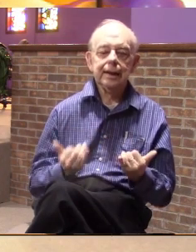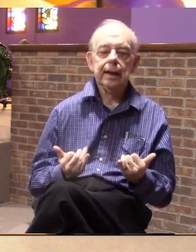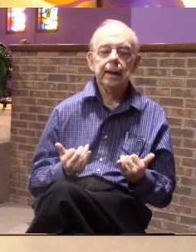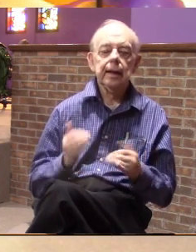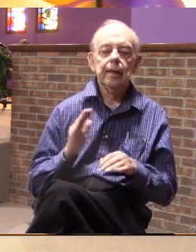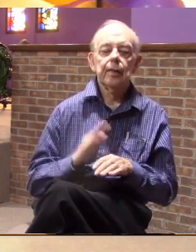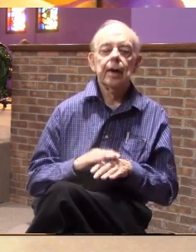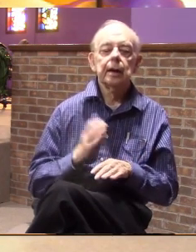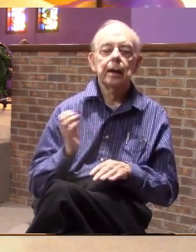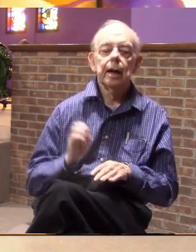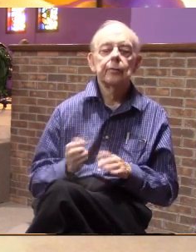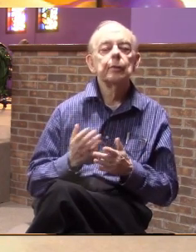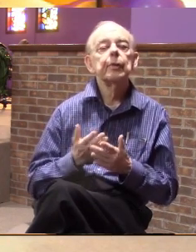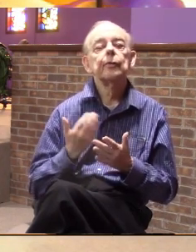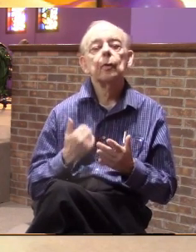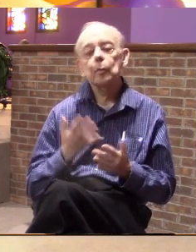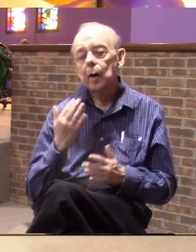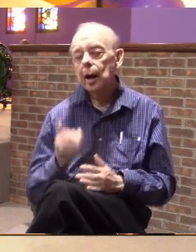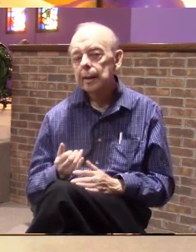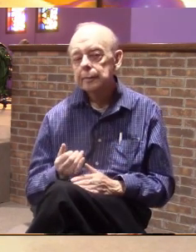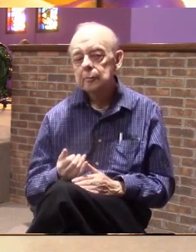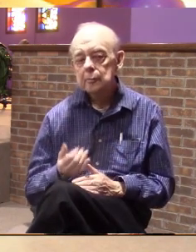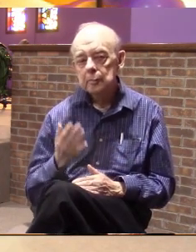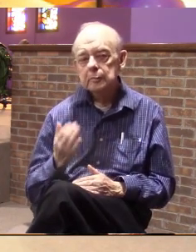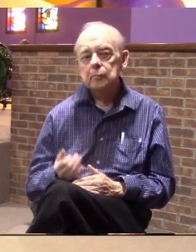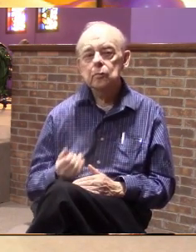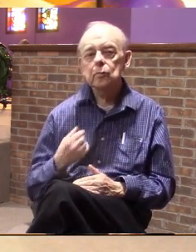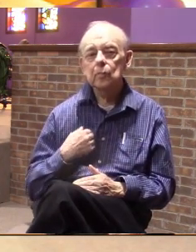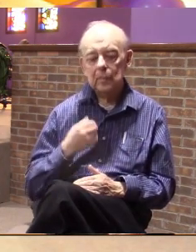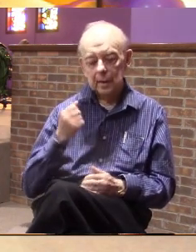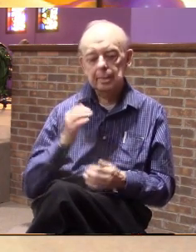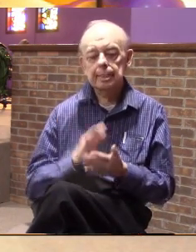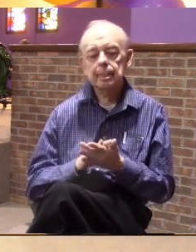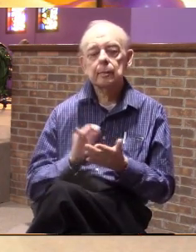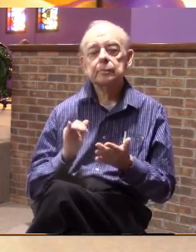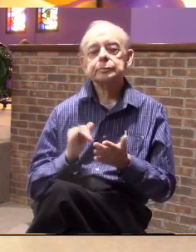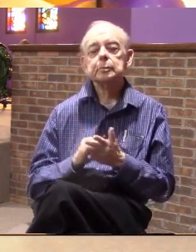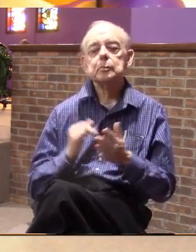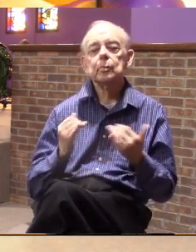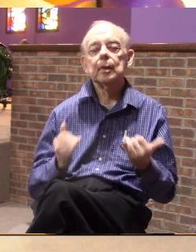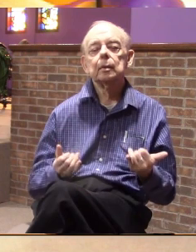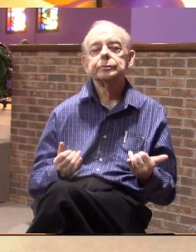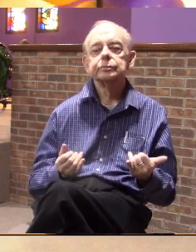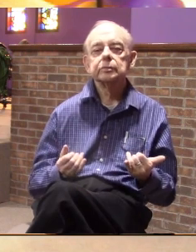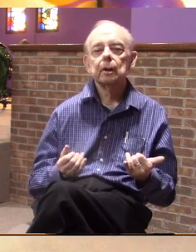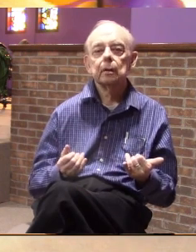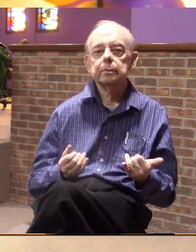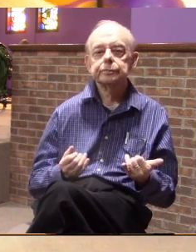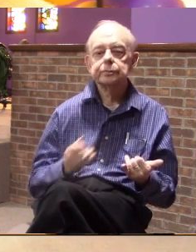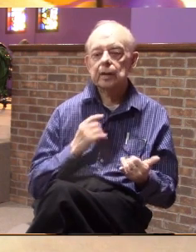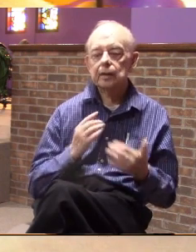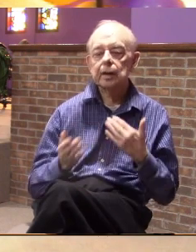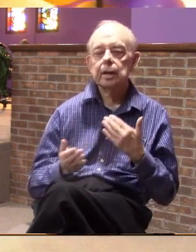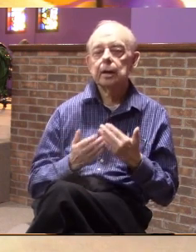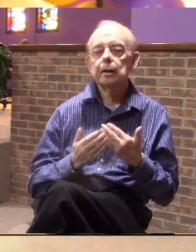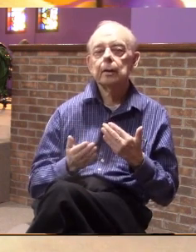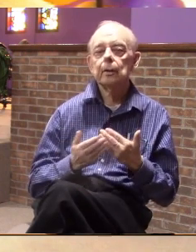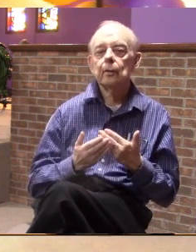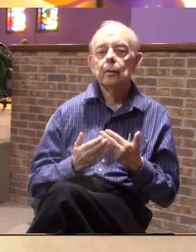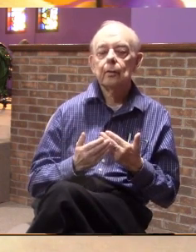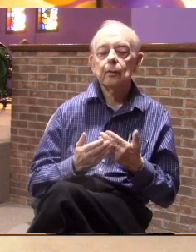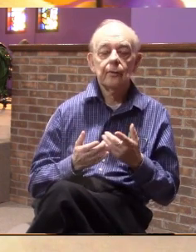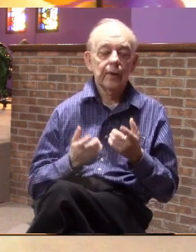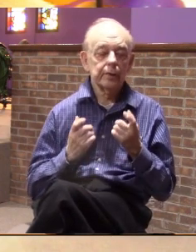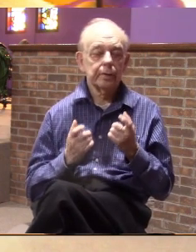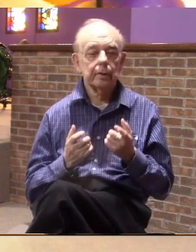why because I believe the day is approaching quicker